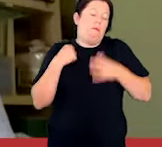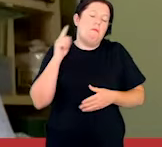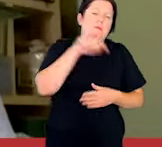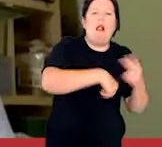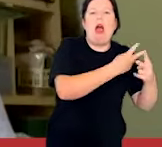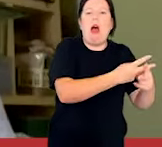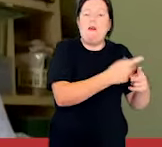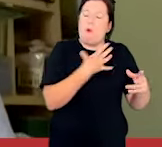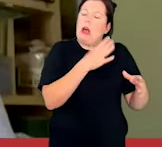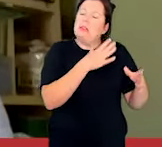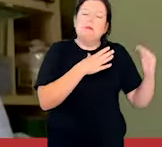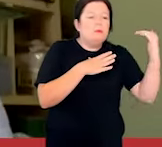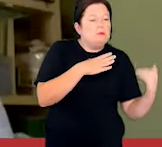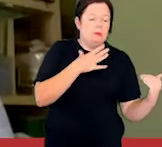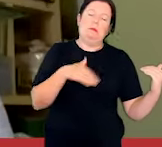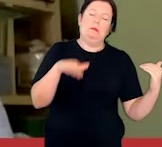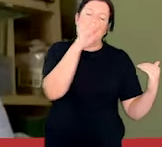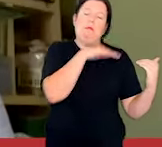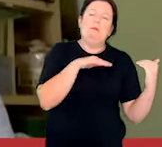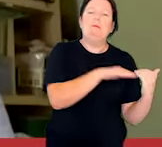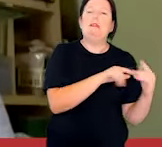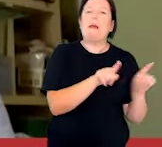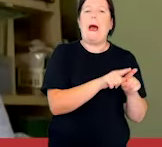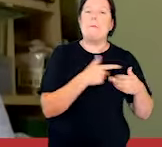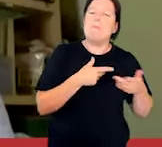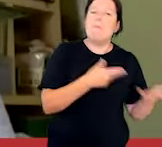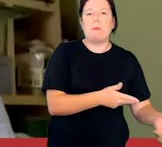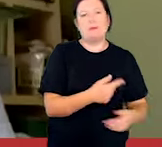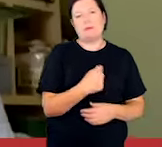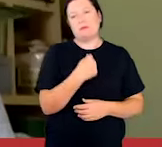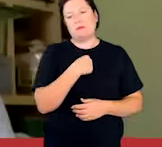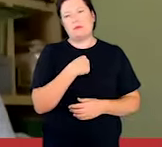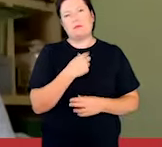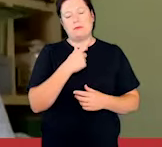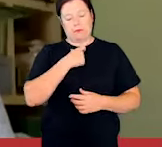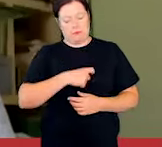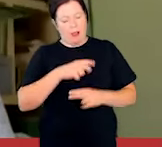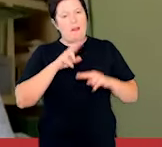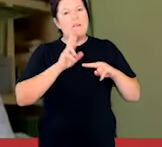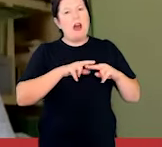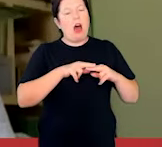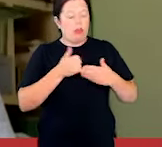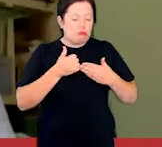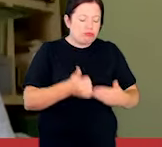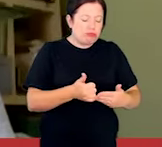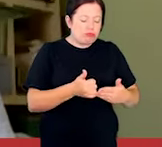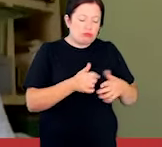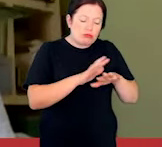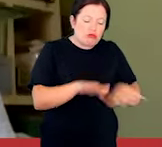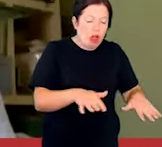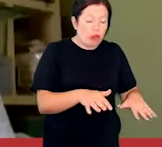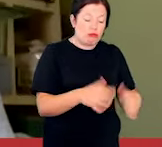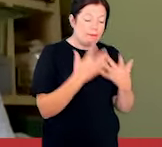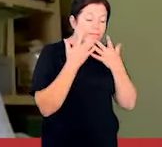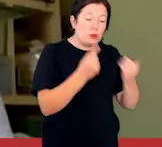Why, is a happy thing to be father unto many kids. How far